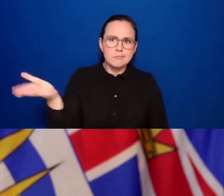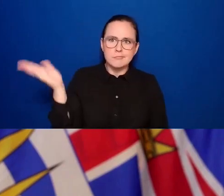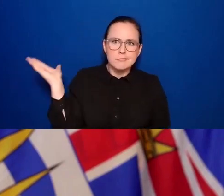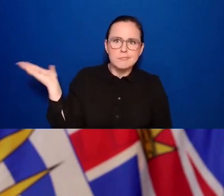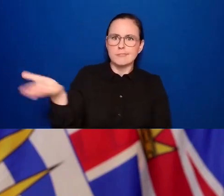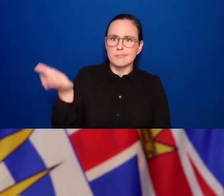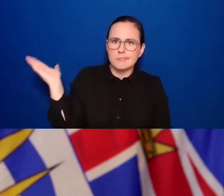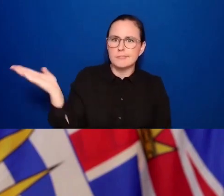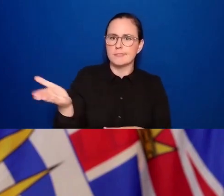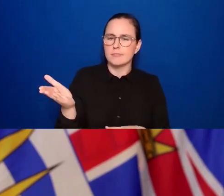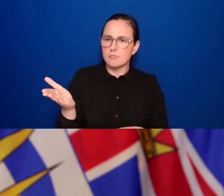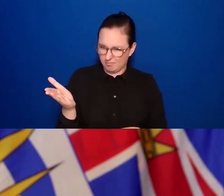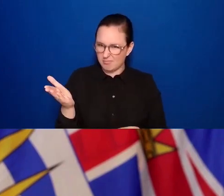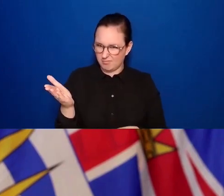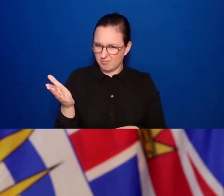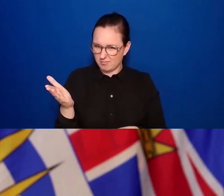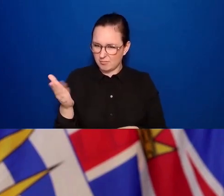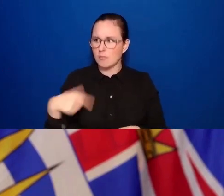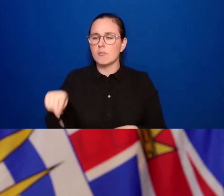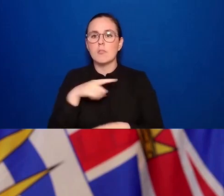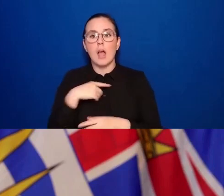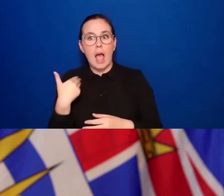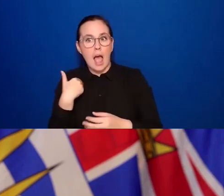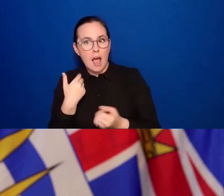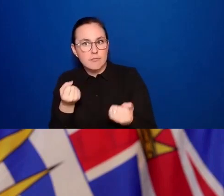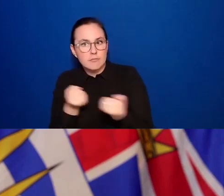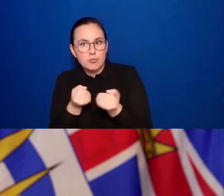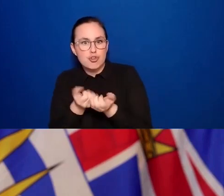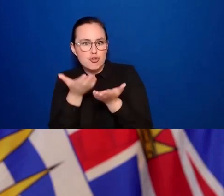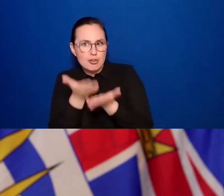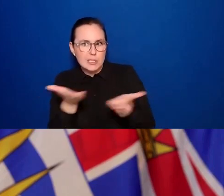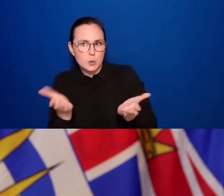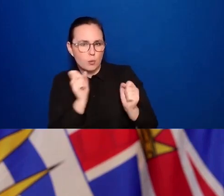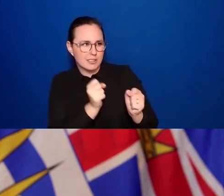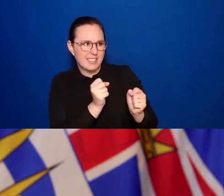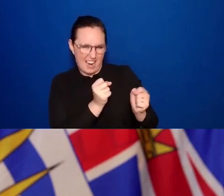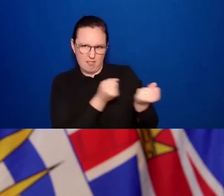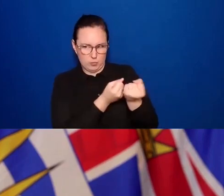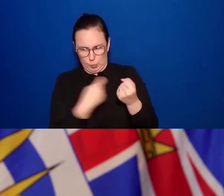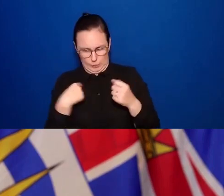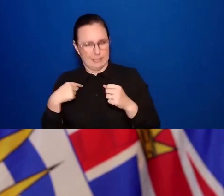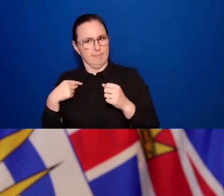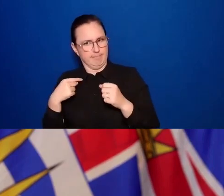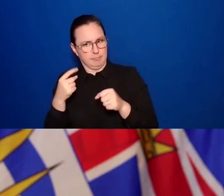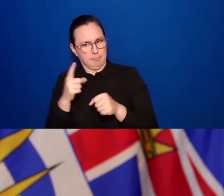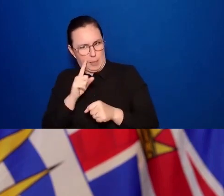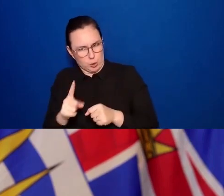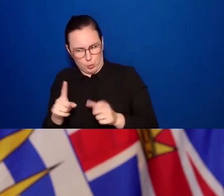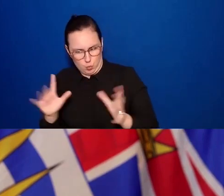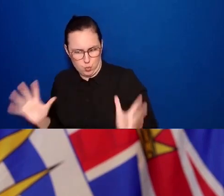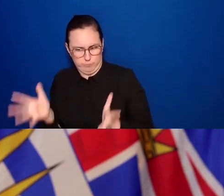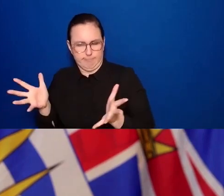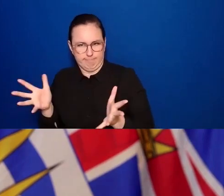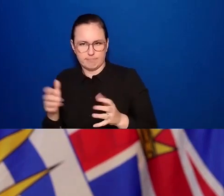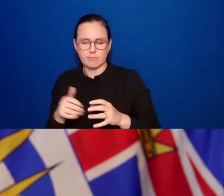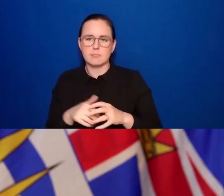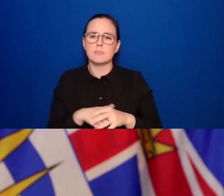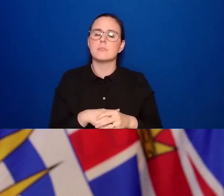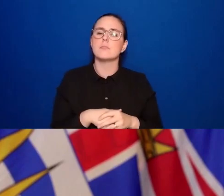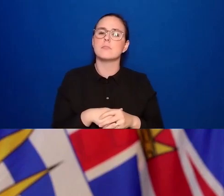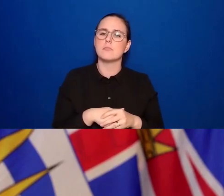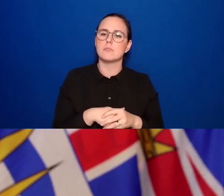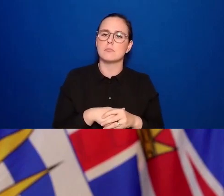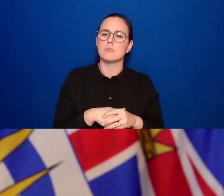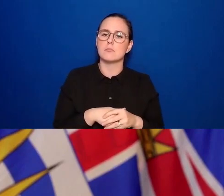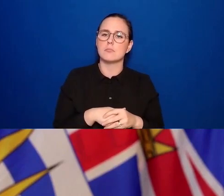place and we're working with them to make sure those resources are there. So those are the same settings where, for example, you've been required to take